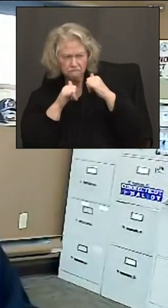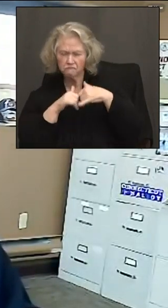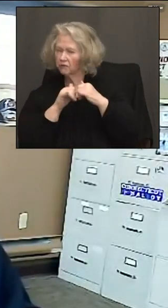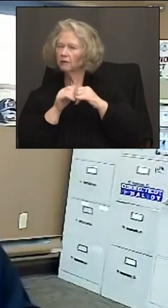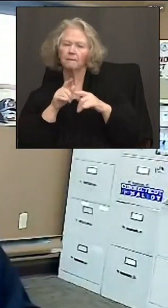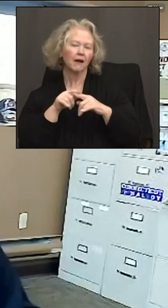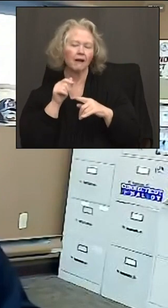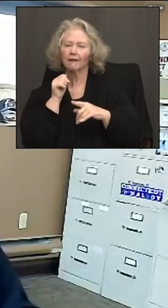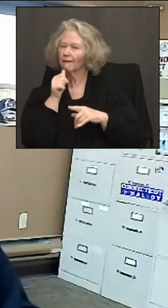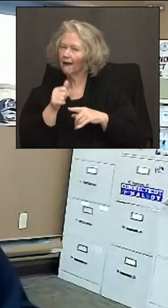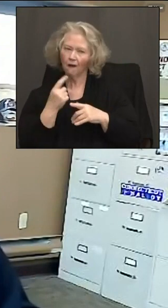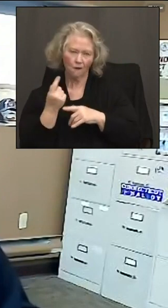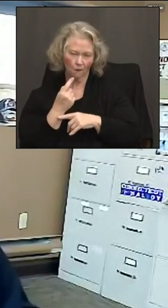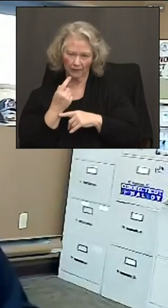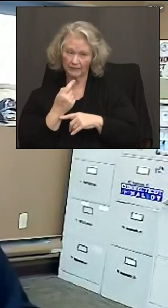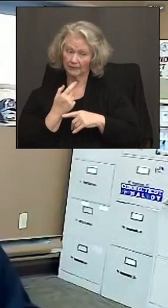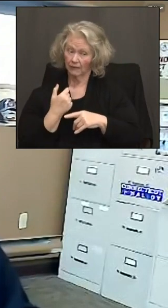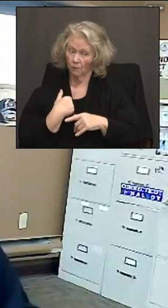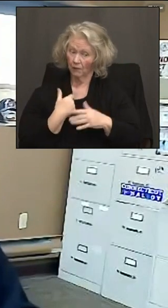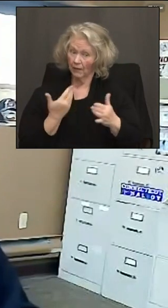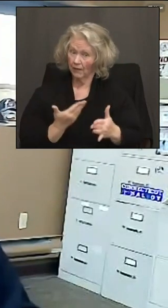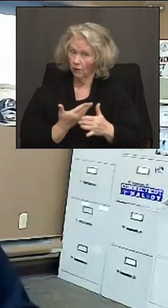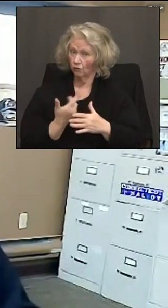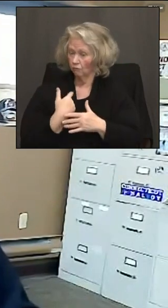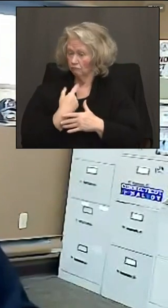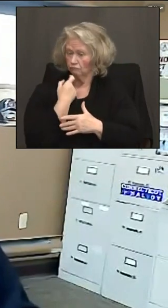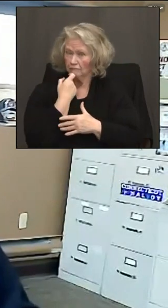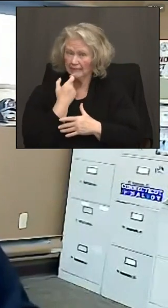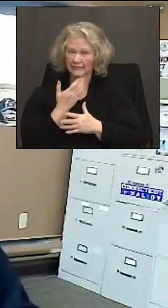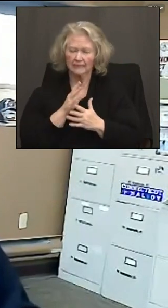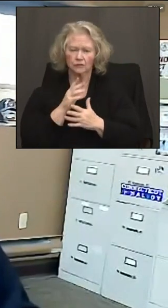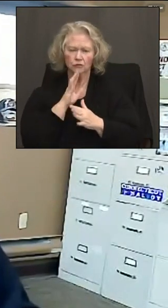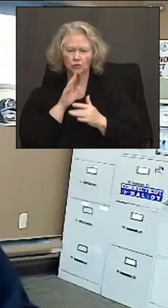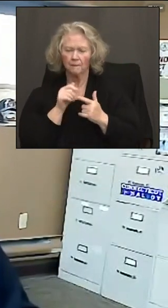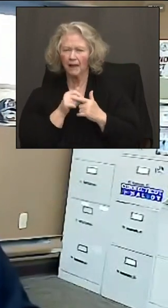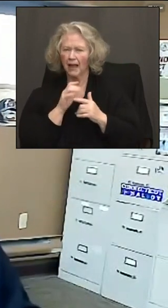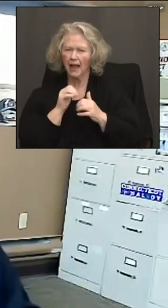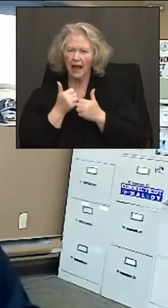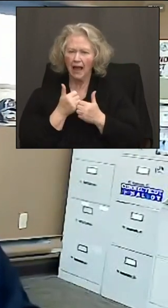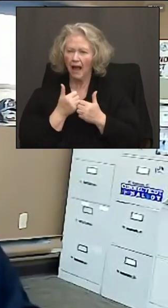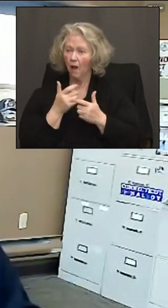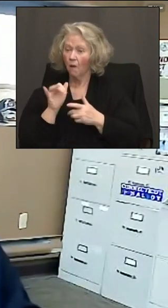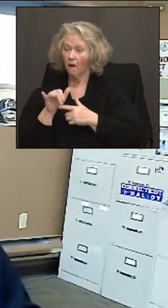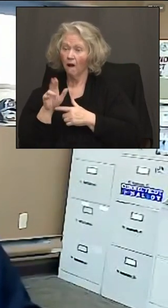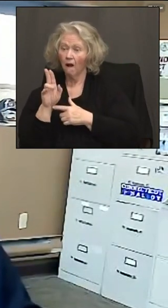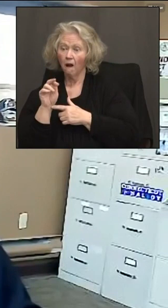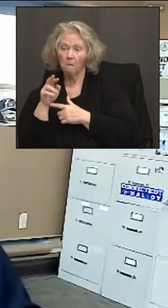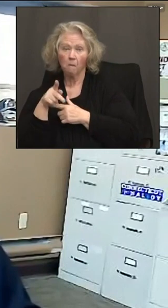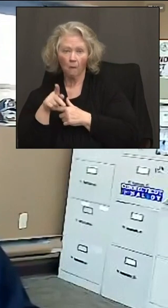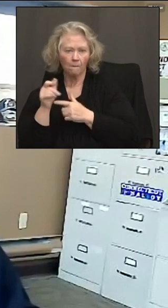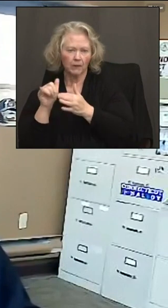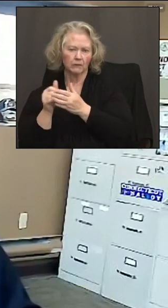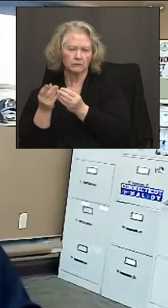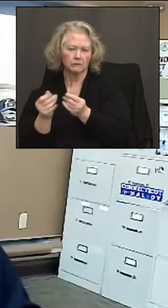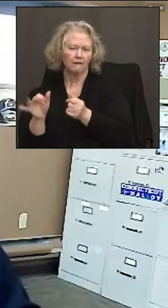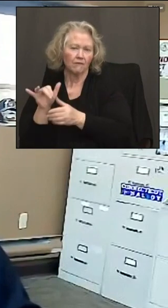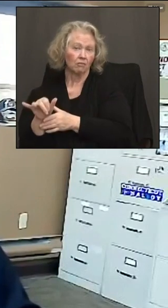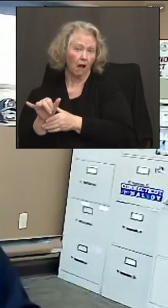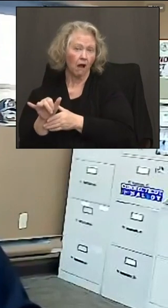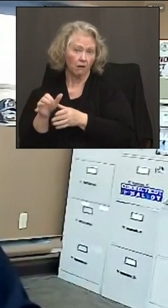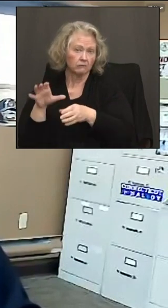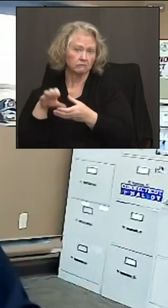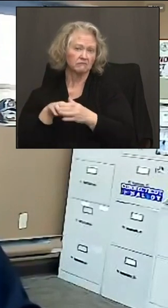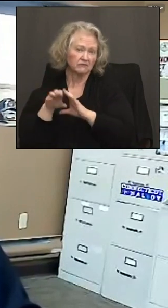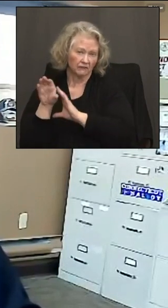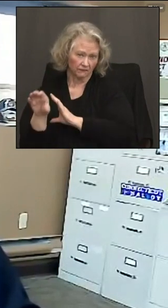We did it a couple days ago, talking about lifting up our unemployment insurance program, and today we're talking about a vaccine. Working together